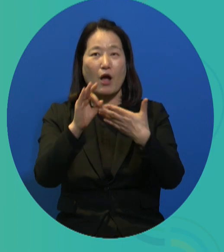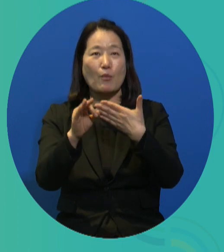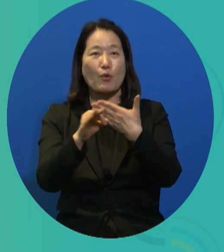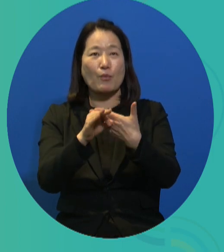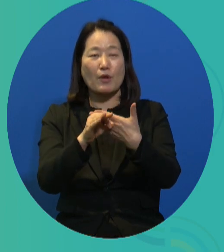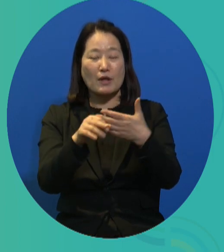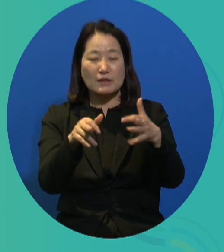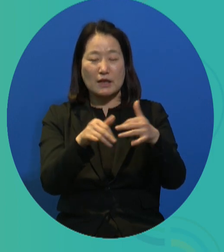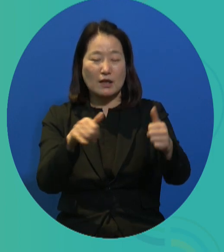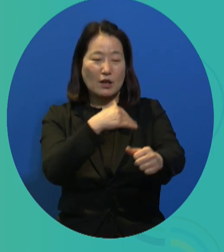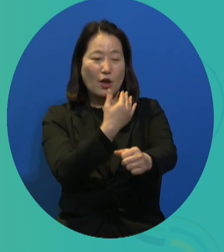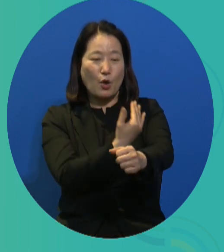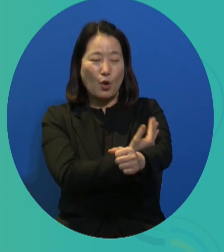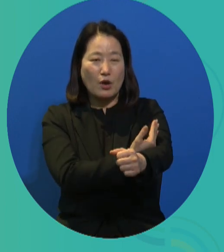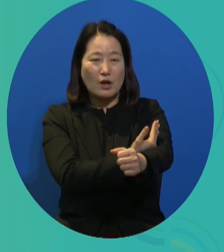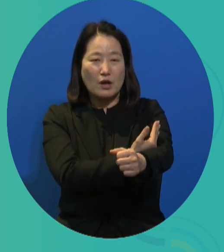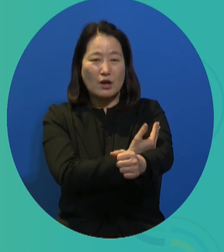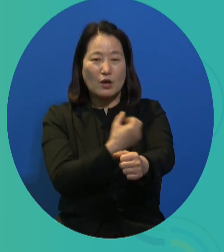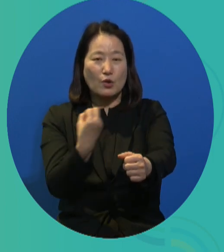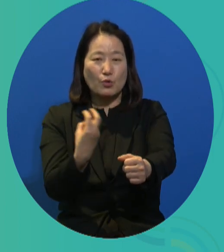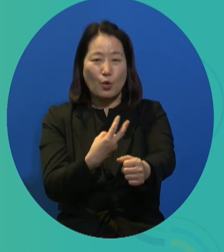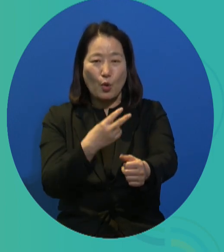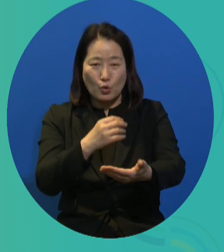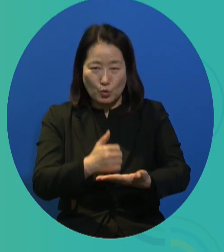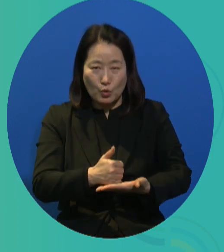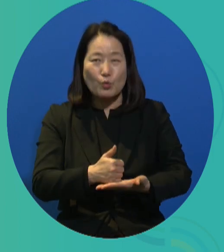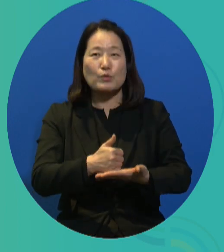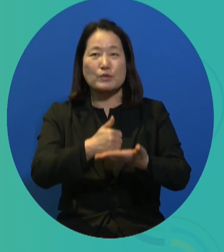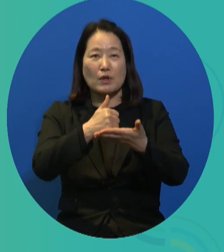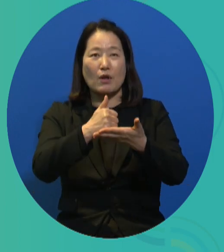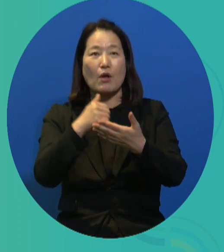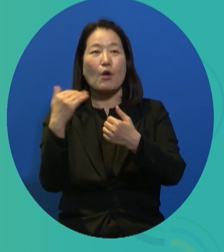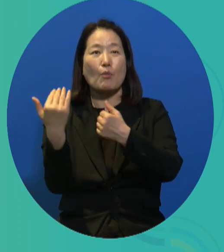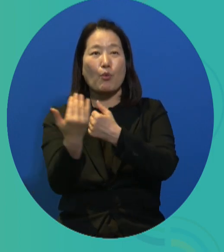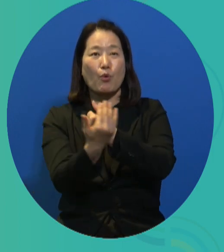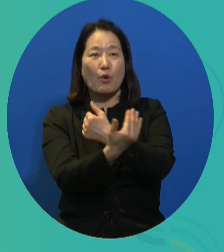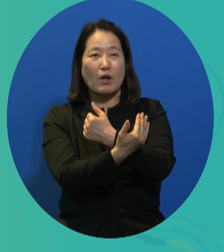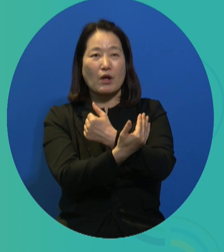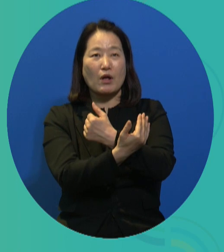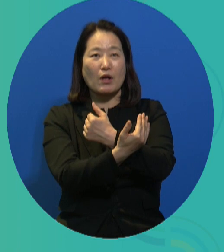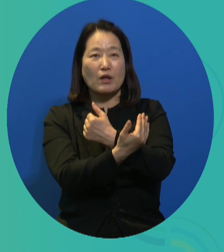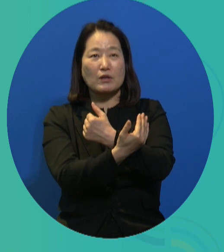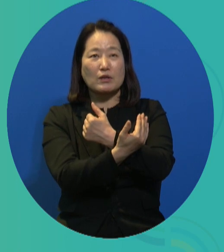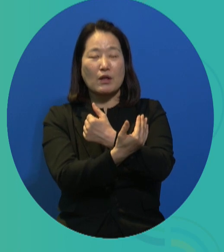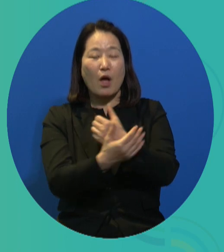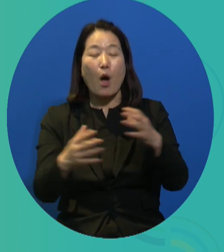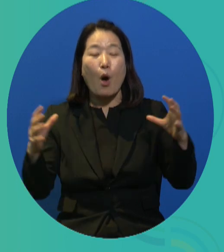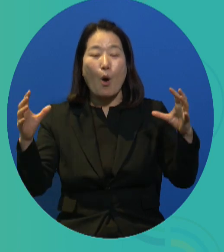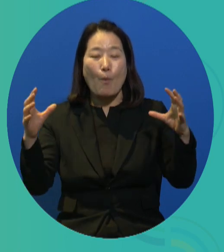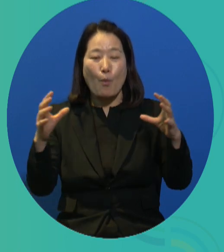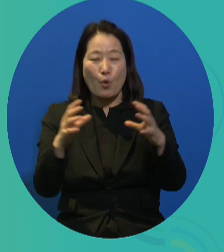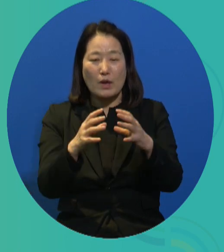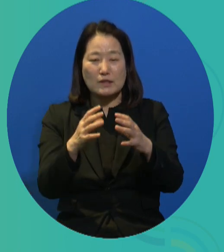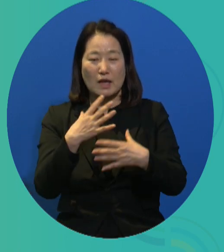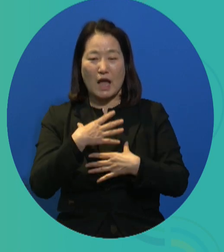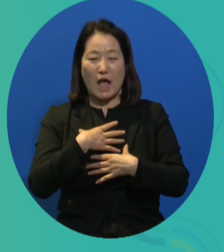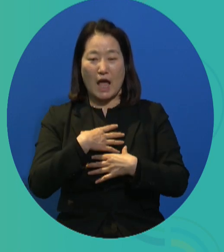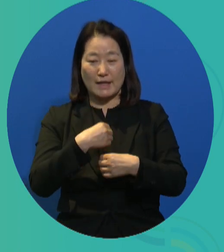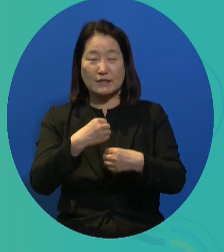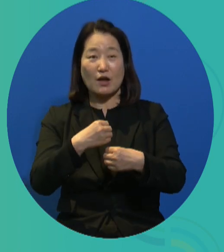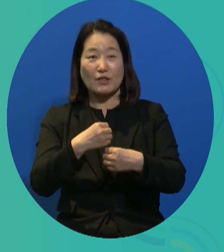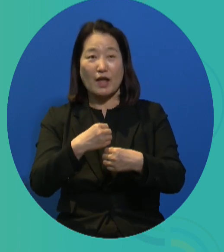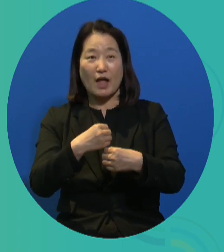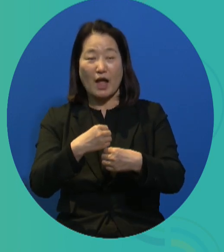at the UN convention, it talks about the rights and dignity of disabled persons. And it's a comprehensive